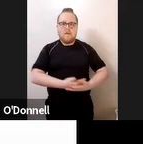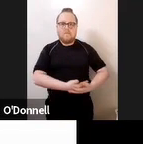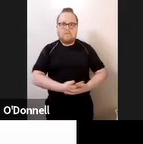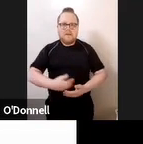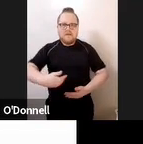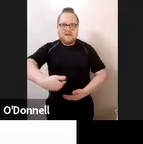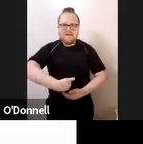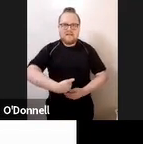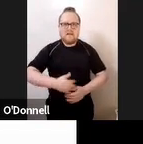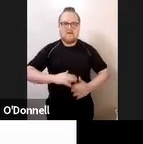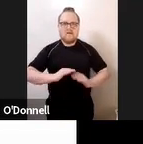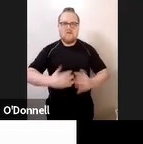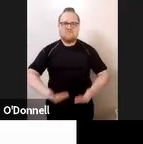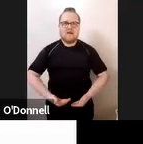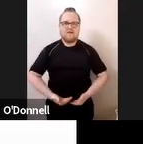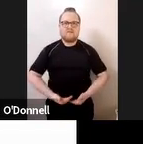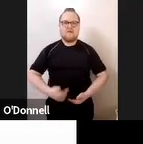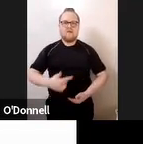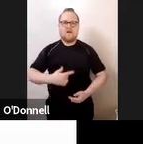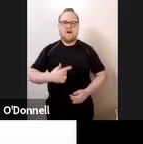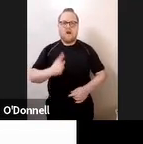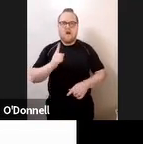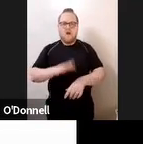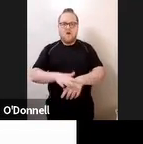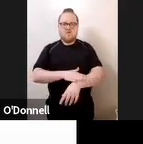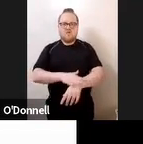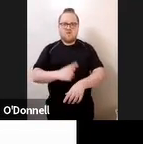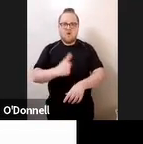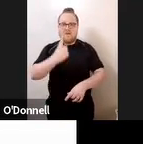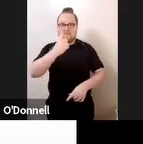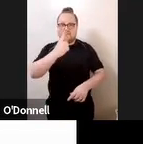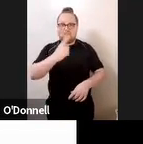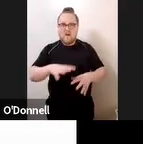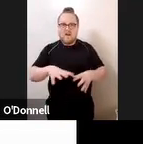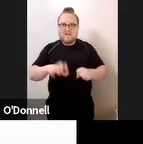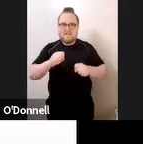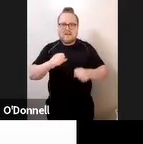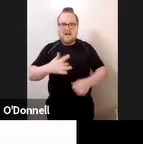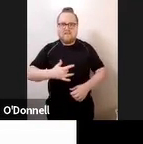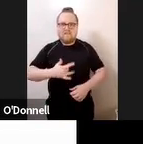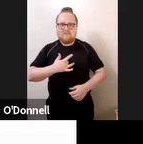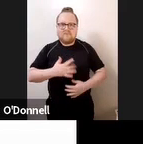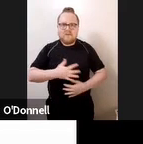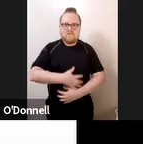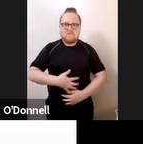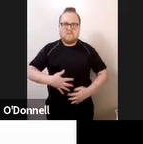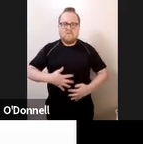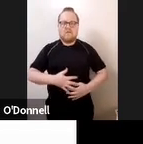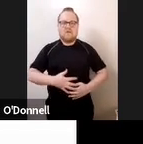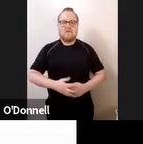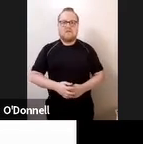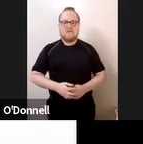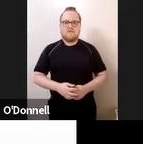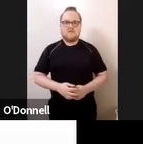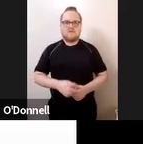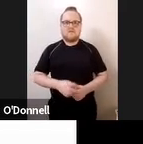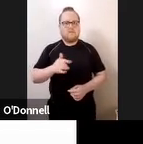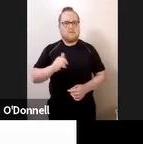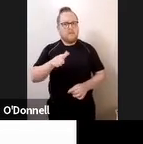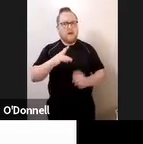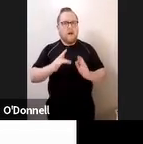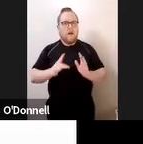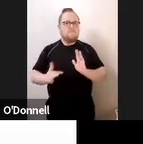weeks. It's almost as if biologically we're programmed for touch to be the most important sense to all of us.